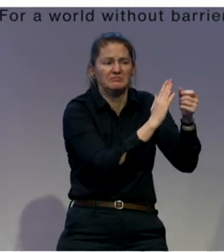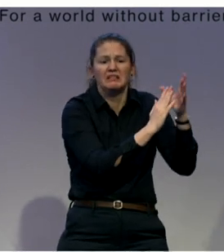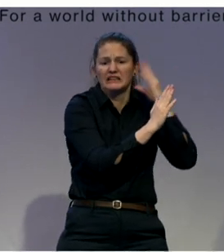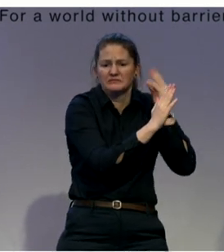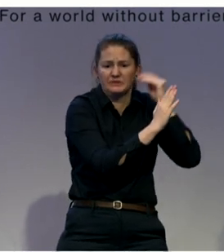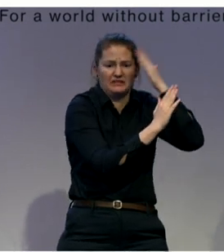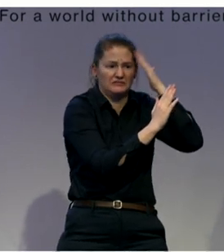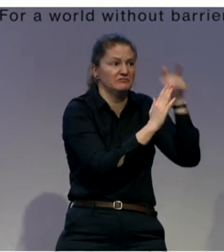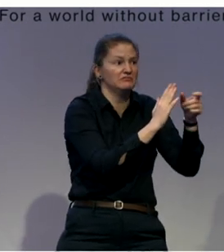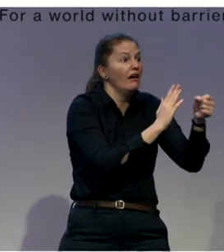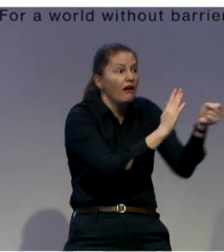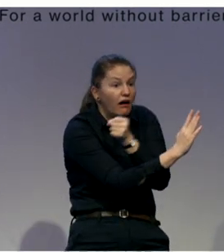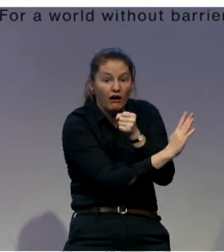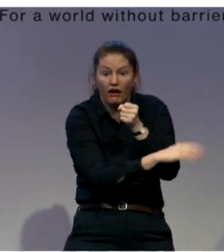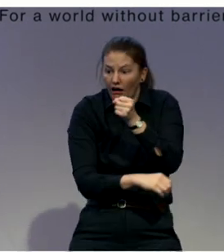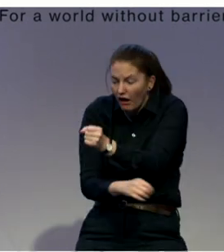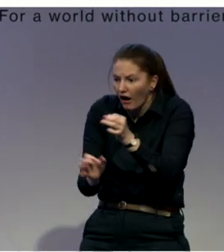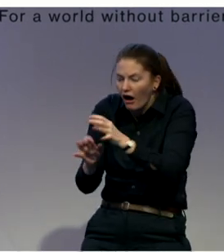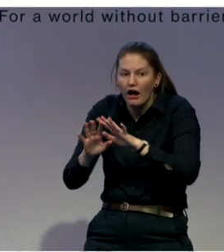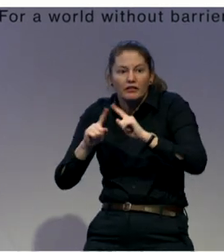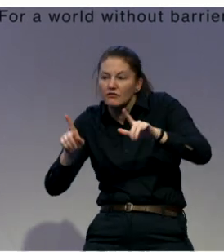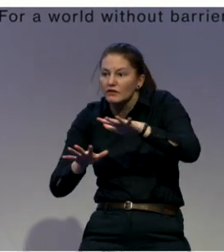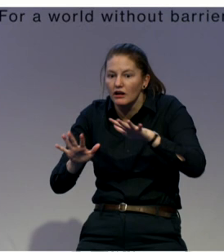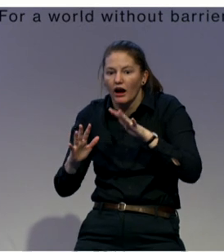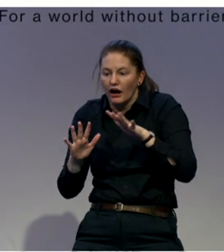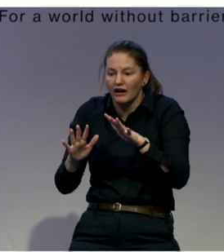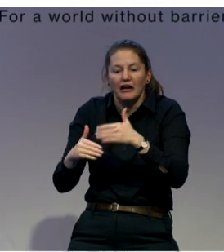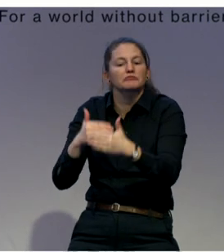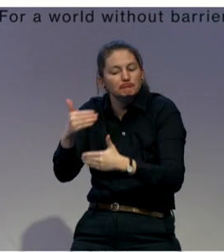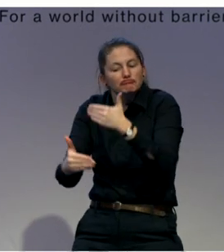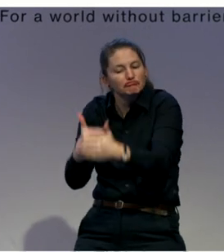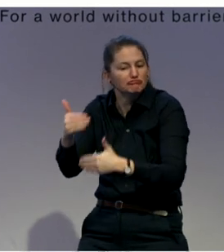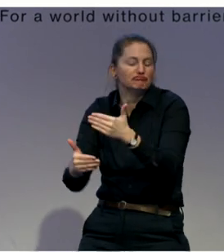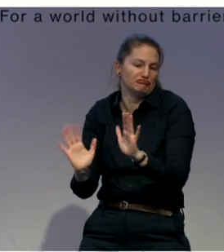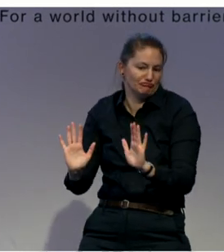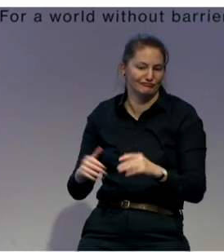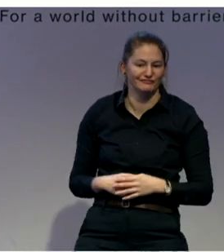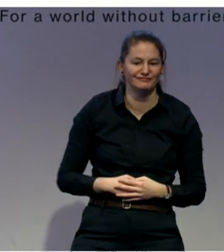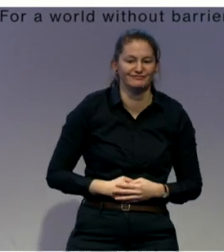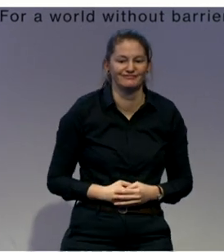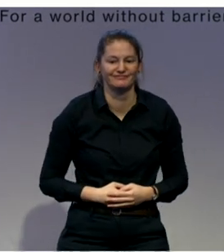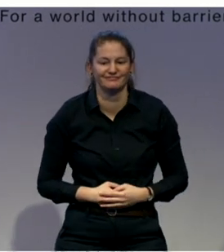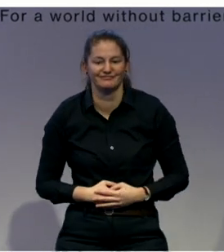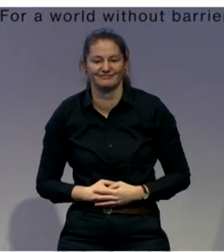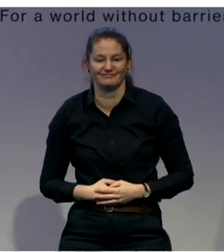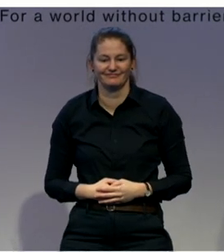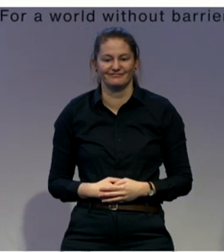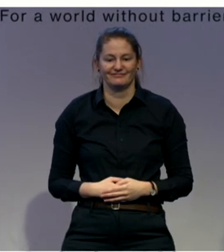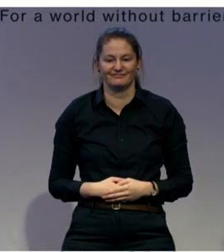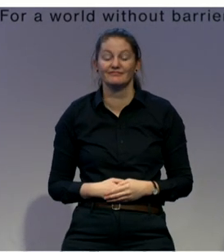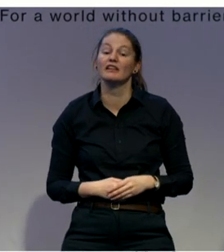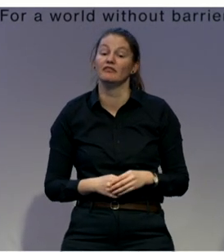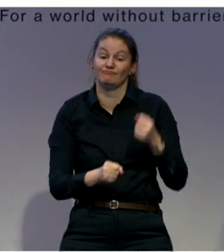deployment. It's about training and guidance for all is required here. Because, especially for the old personnel